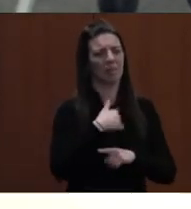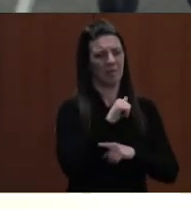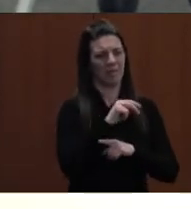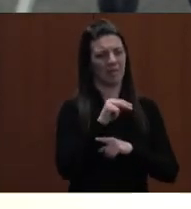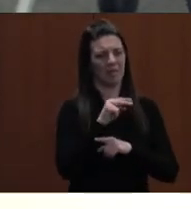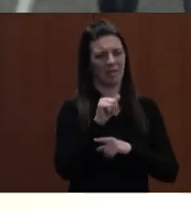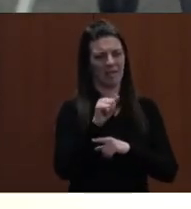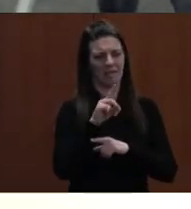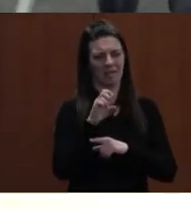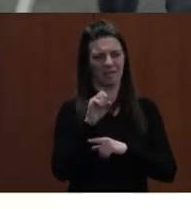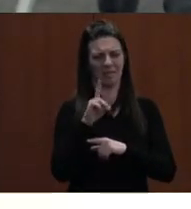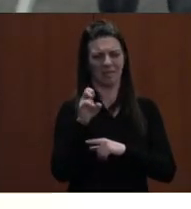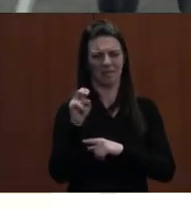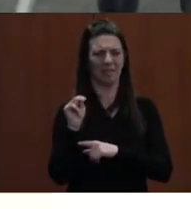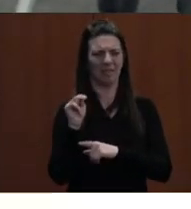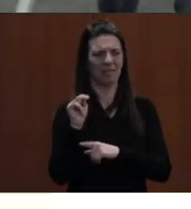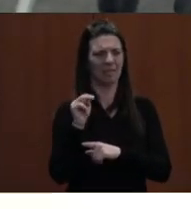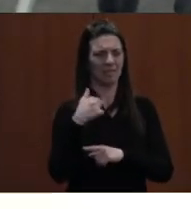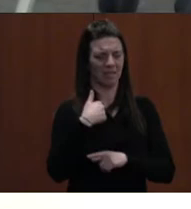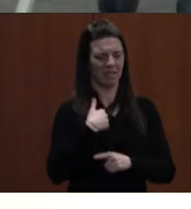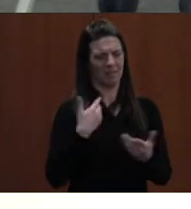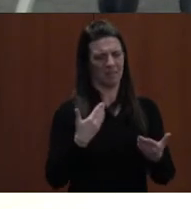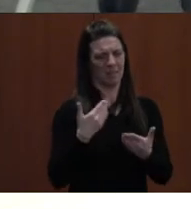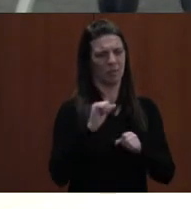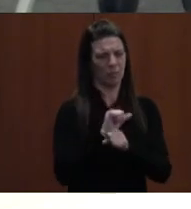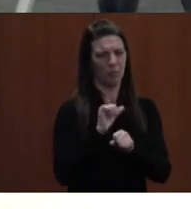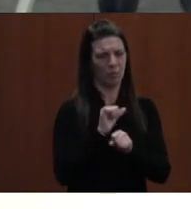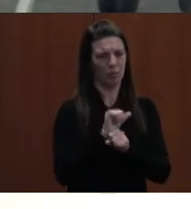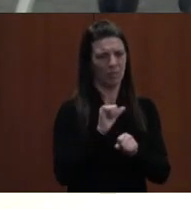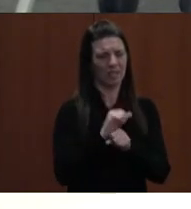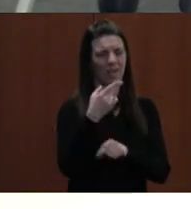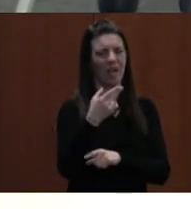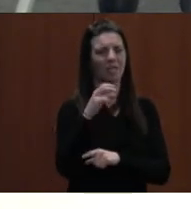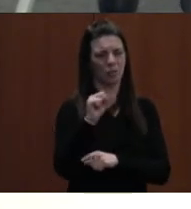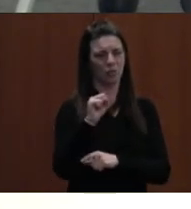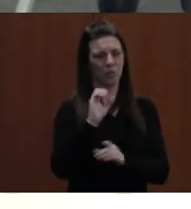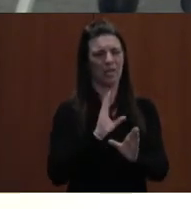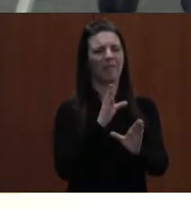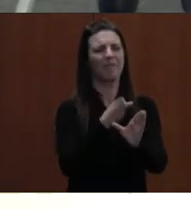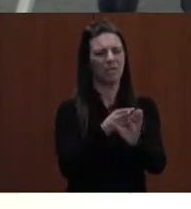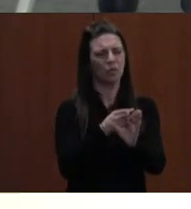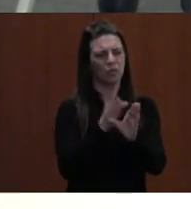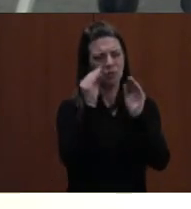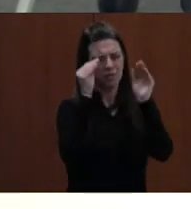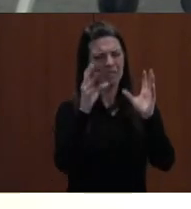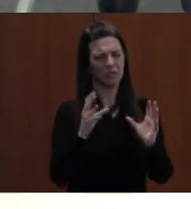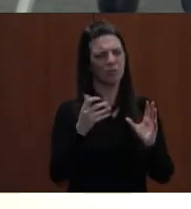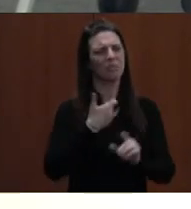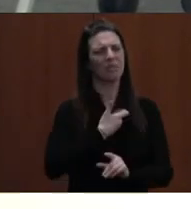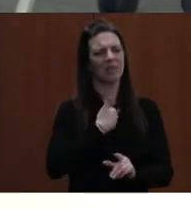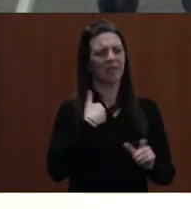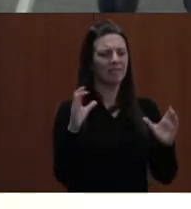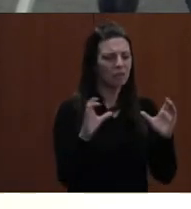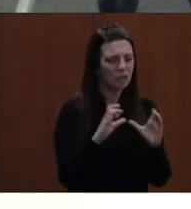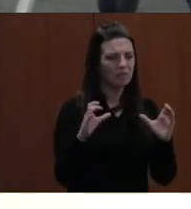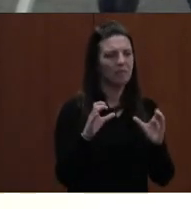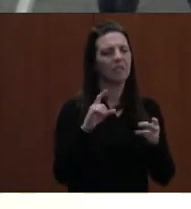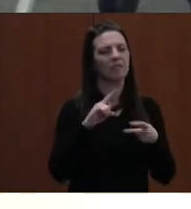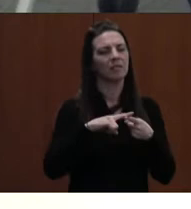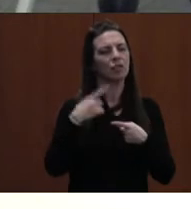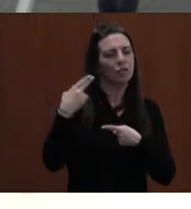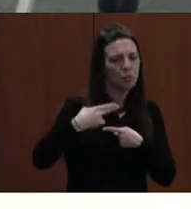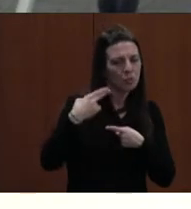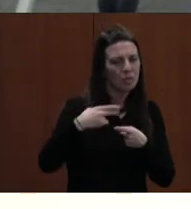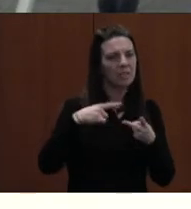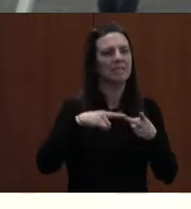of WCPS. I work at Williamsport High School as an intervention teacher. I am also certified in social studies and English